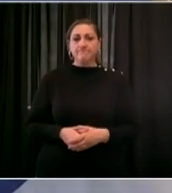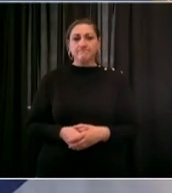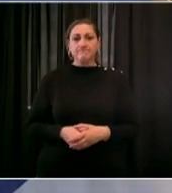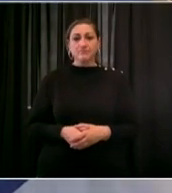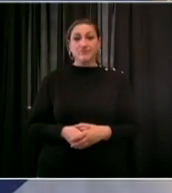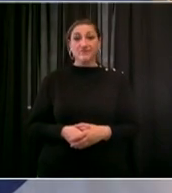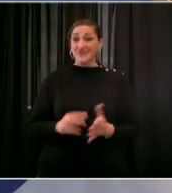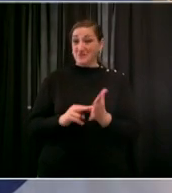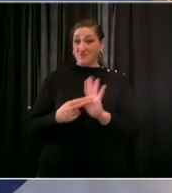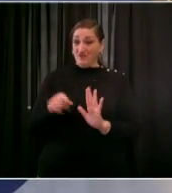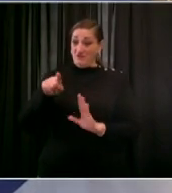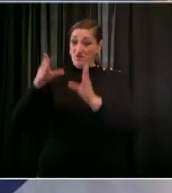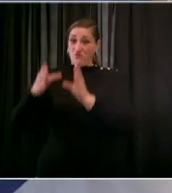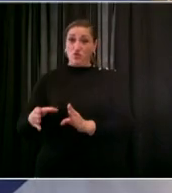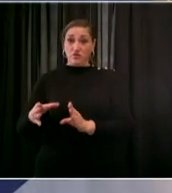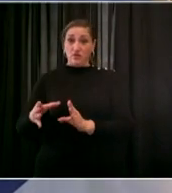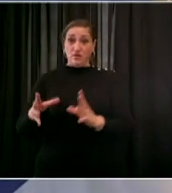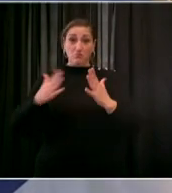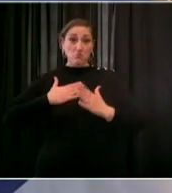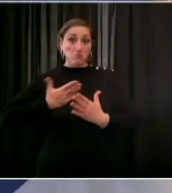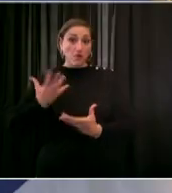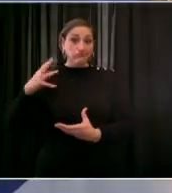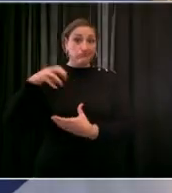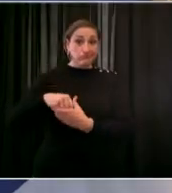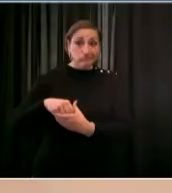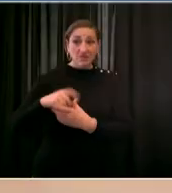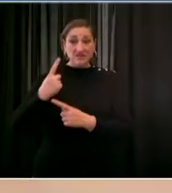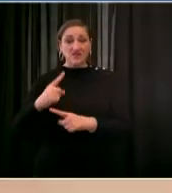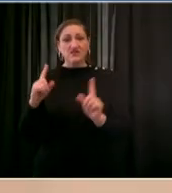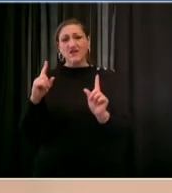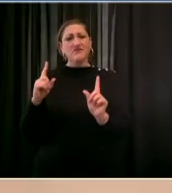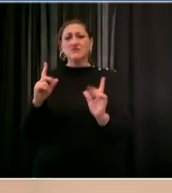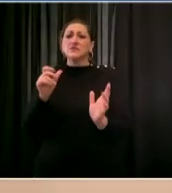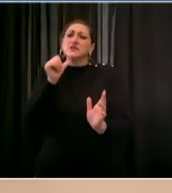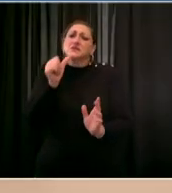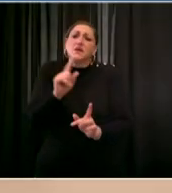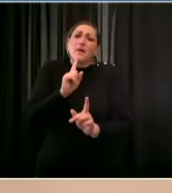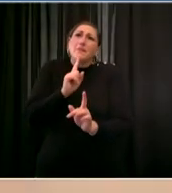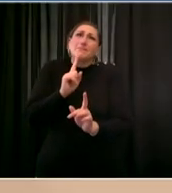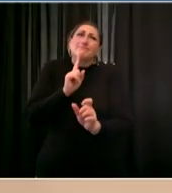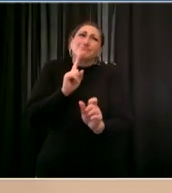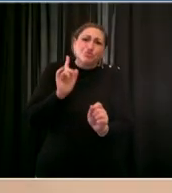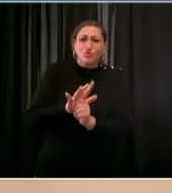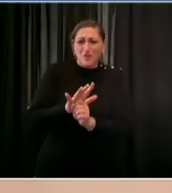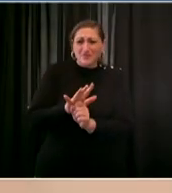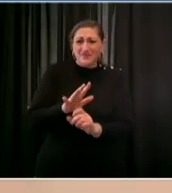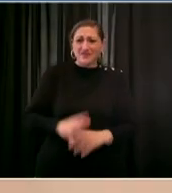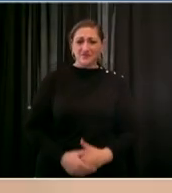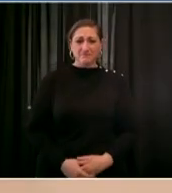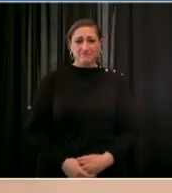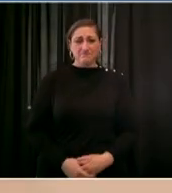guarantee that those efforts will succeed this is the kind of care jordan needed and that so